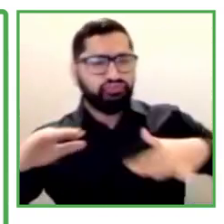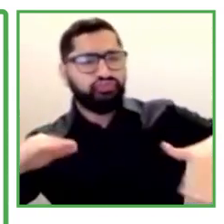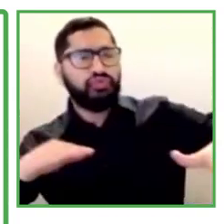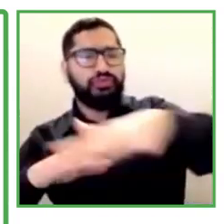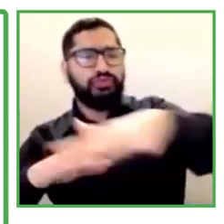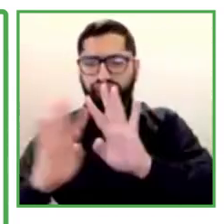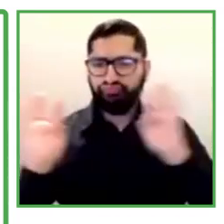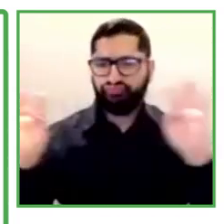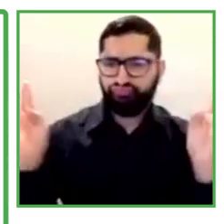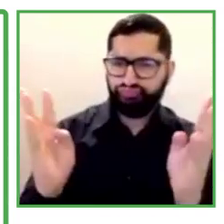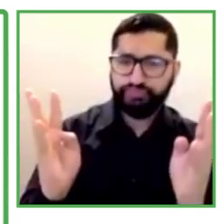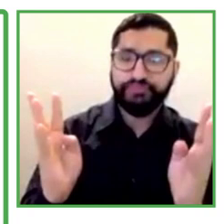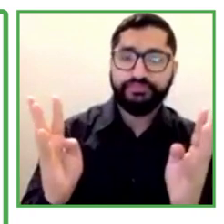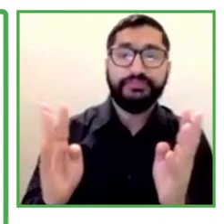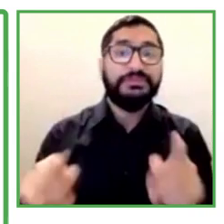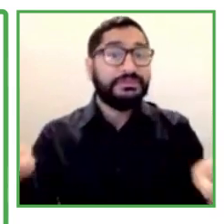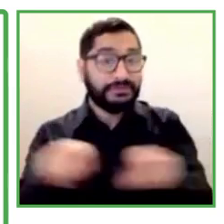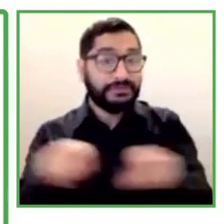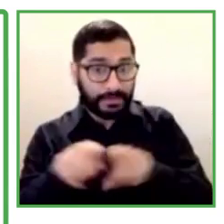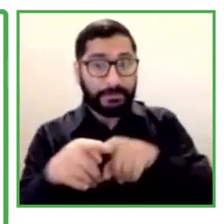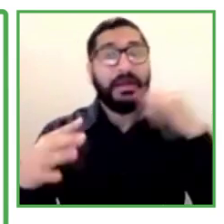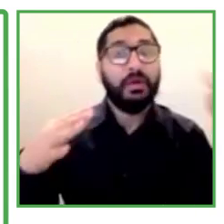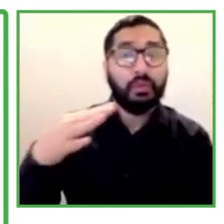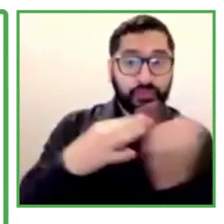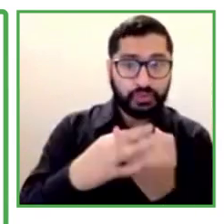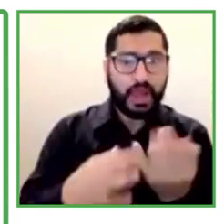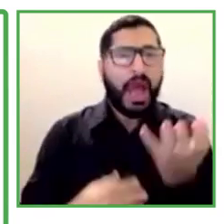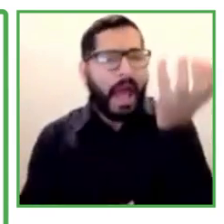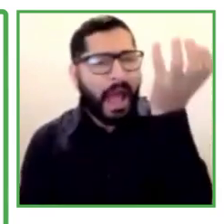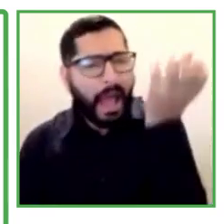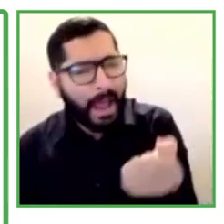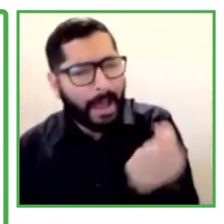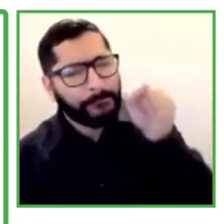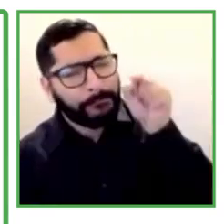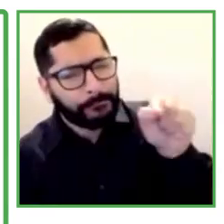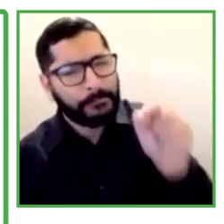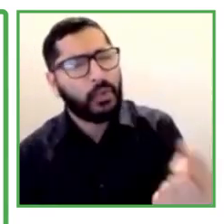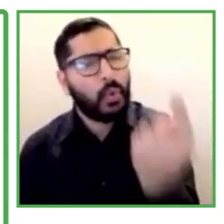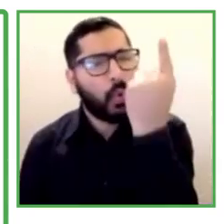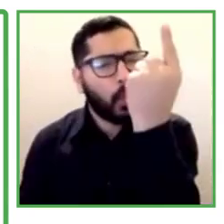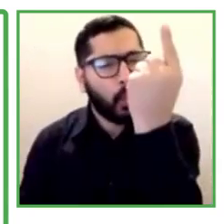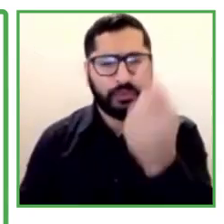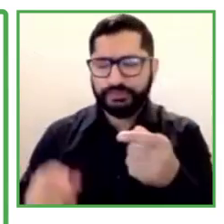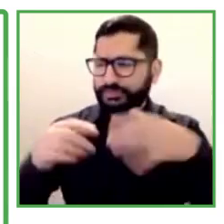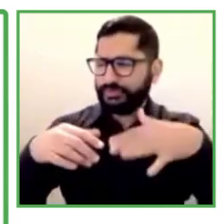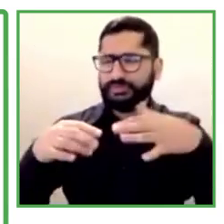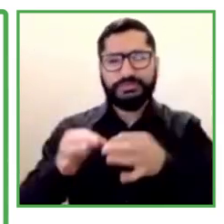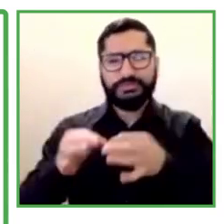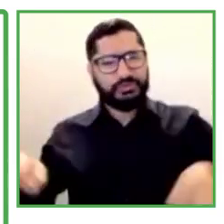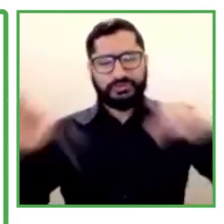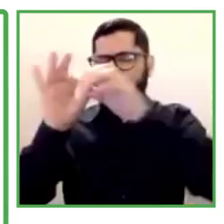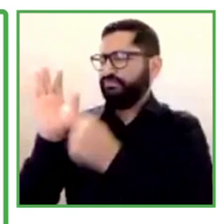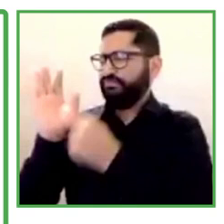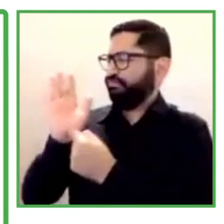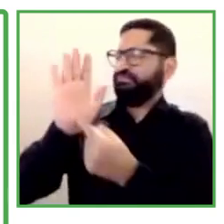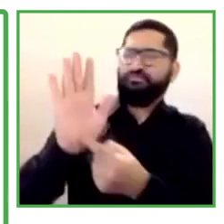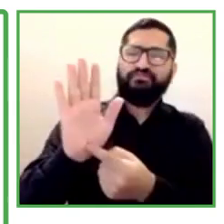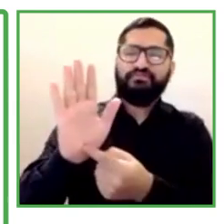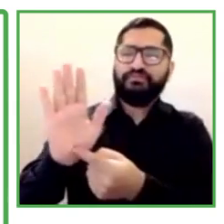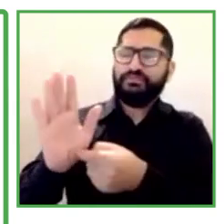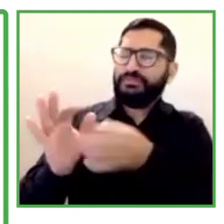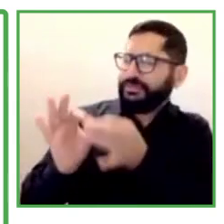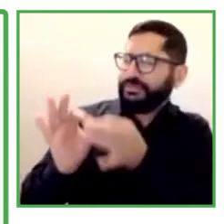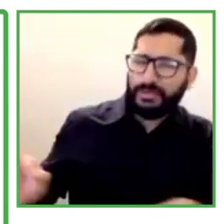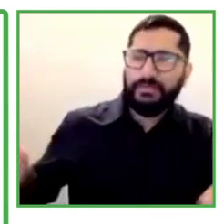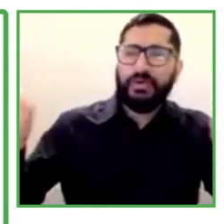economic growth, because inclusion increases productivity, creativity, and